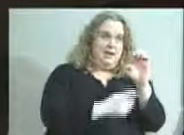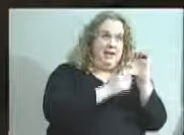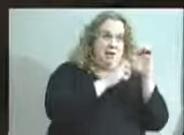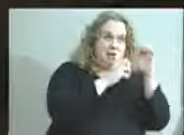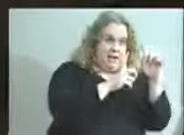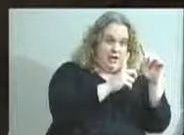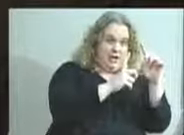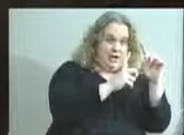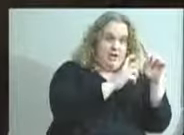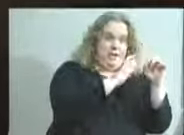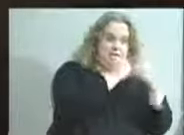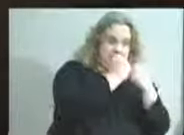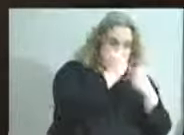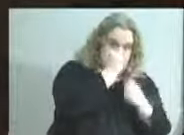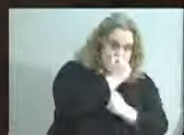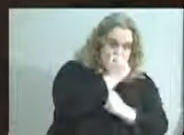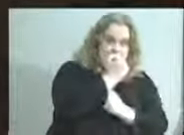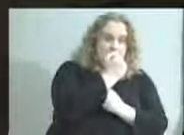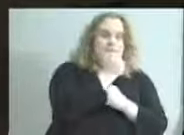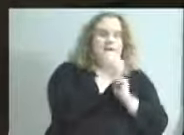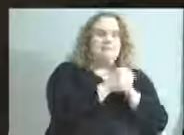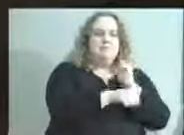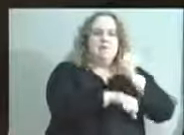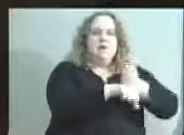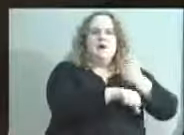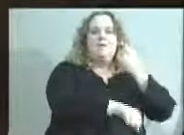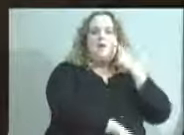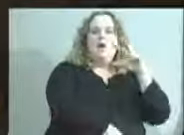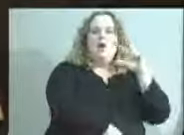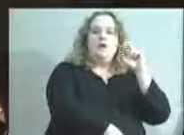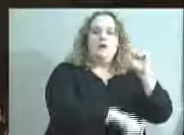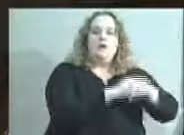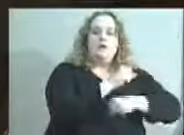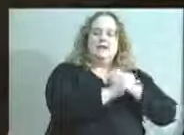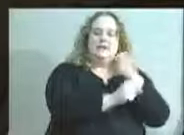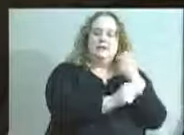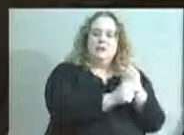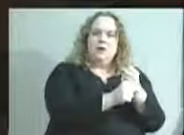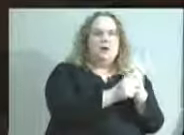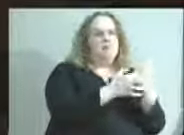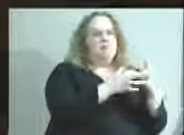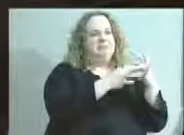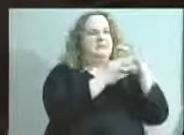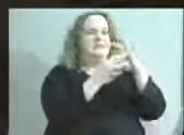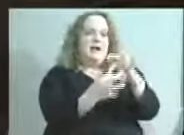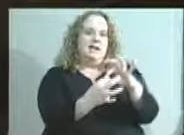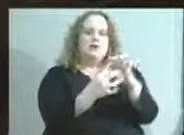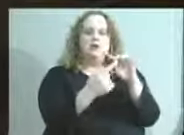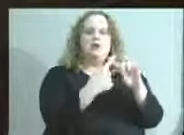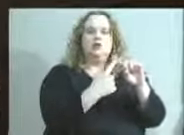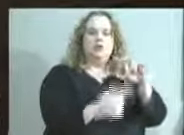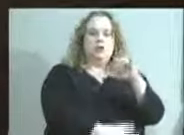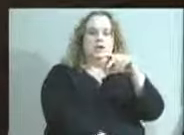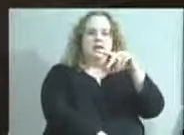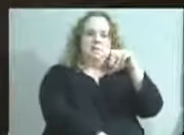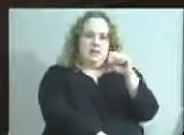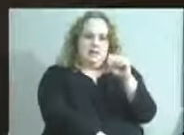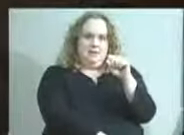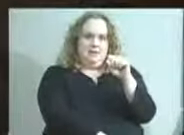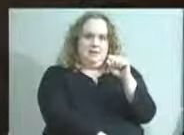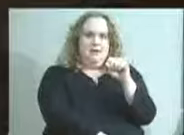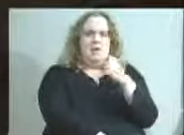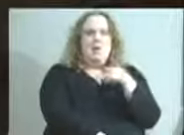year ago and has been attached to the Jefferson County Public Schools for the bulk of that history. Just a year ago, we created